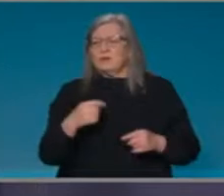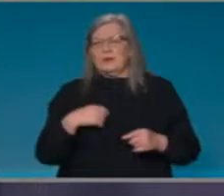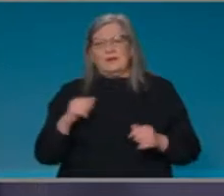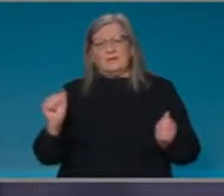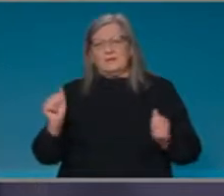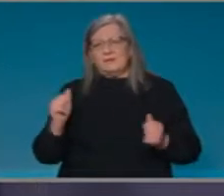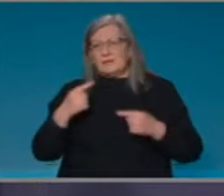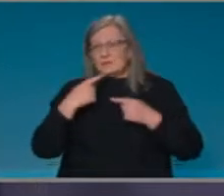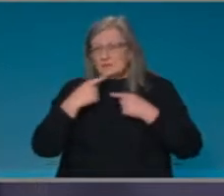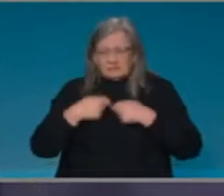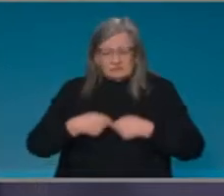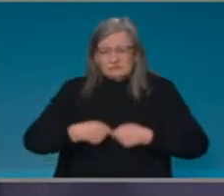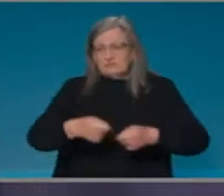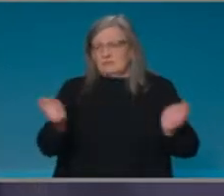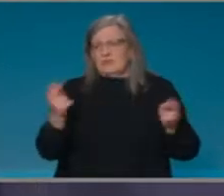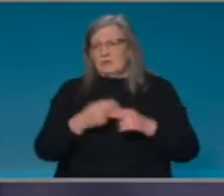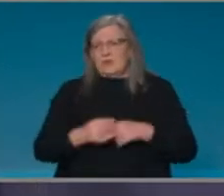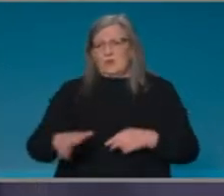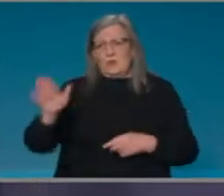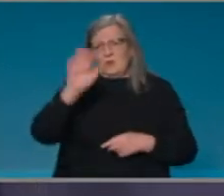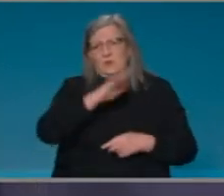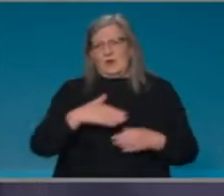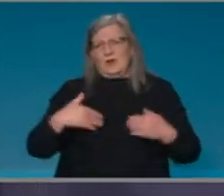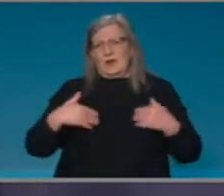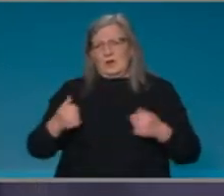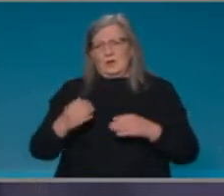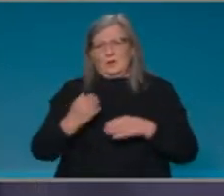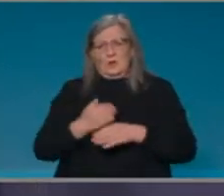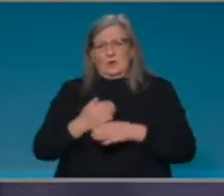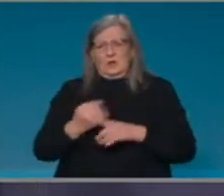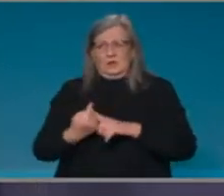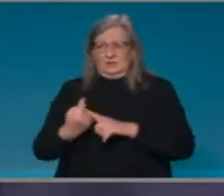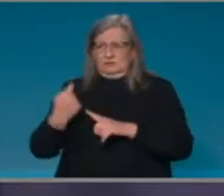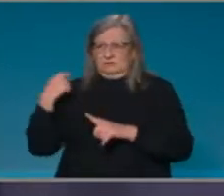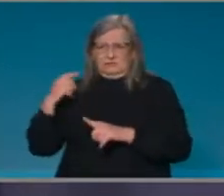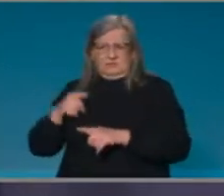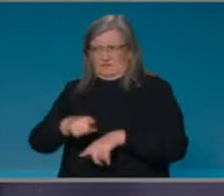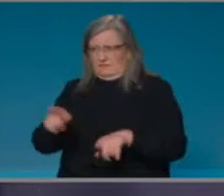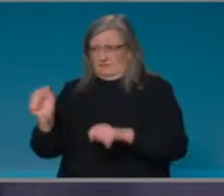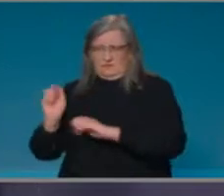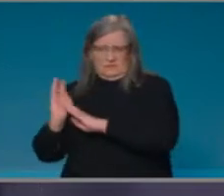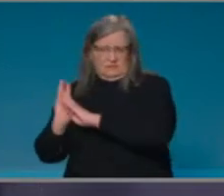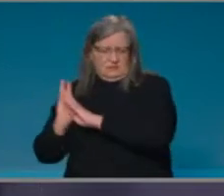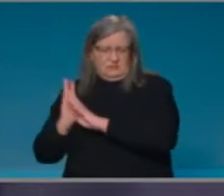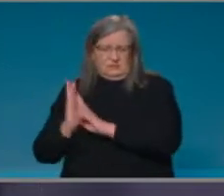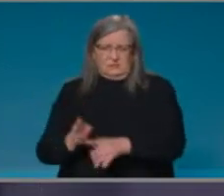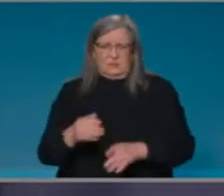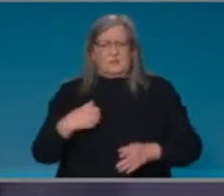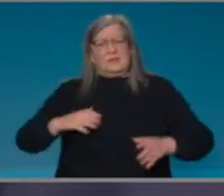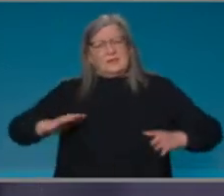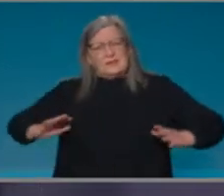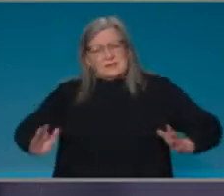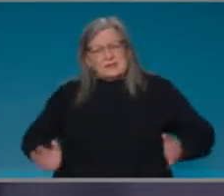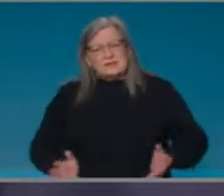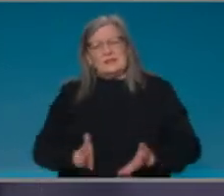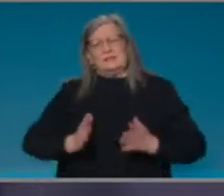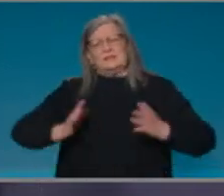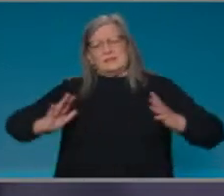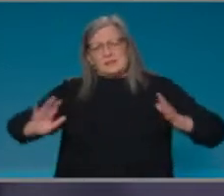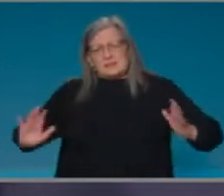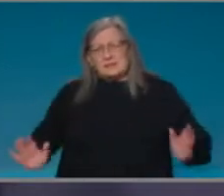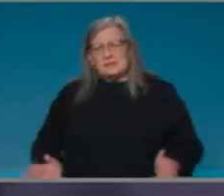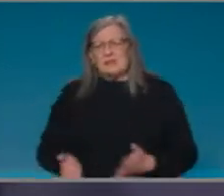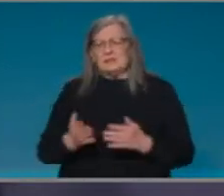quite some significant time now. Um, my position is that we continue to strongly encourage, but how a jurisdiction